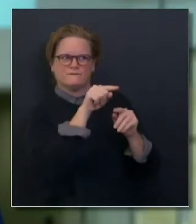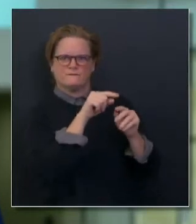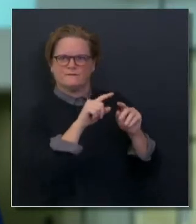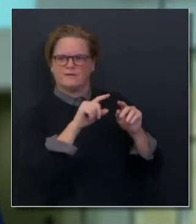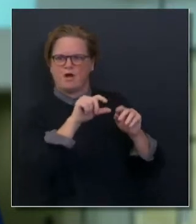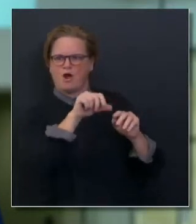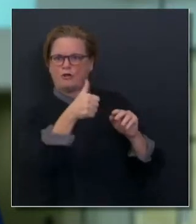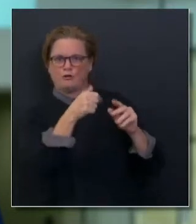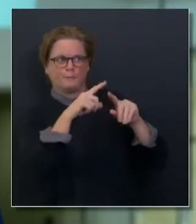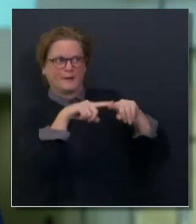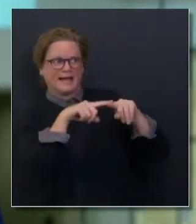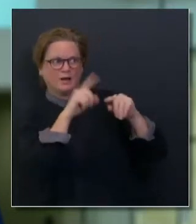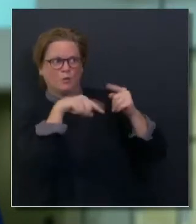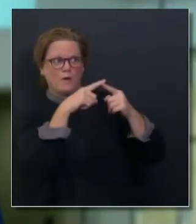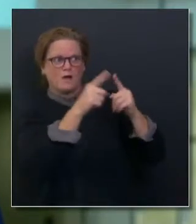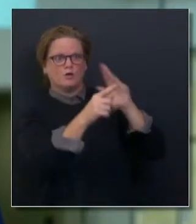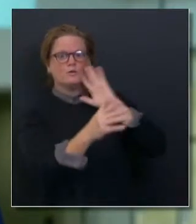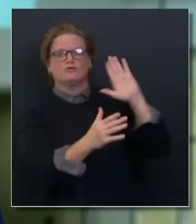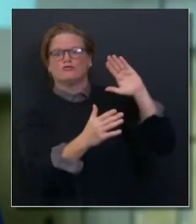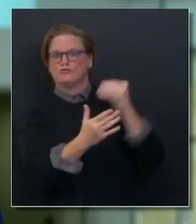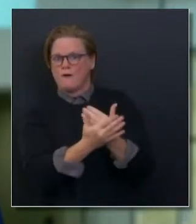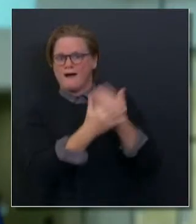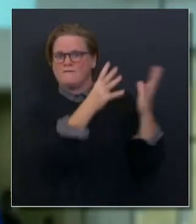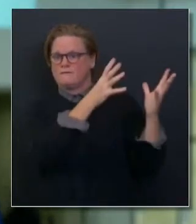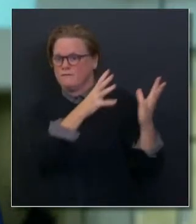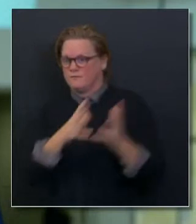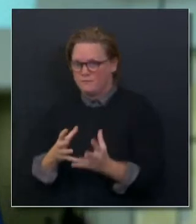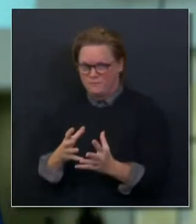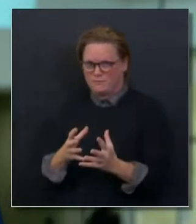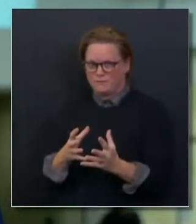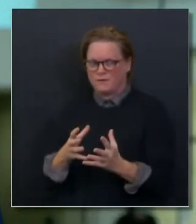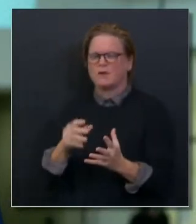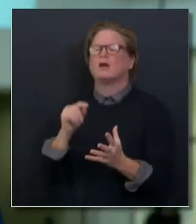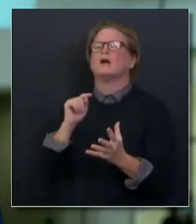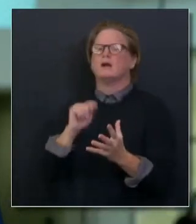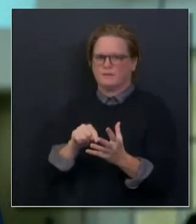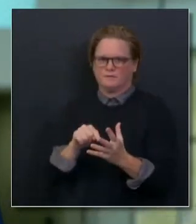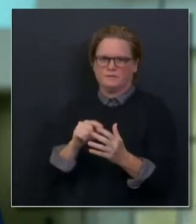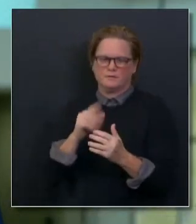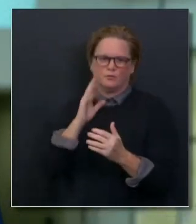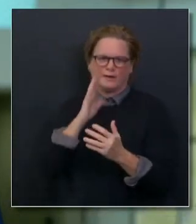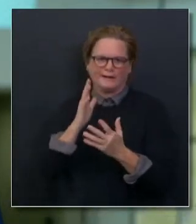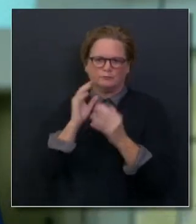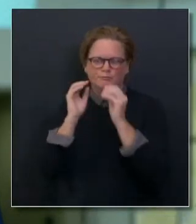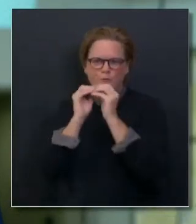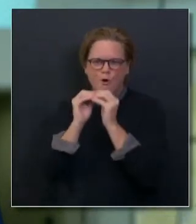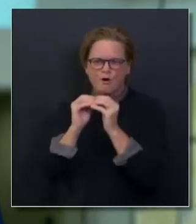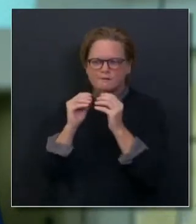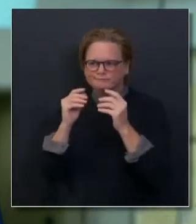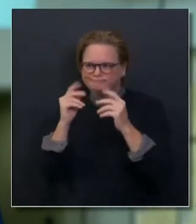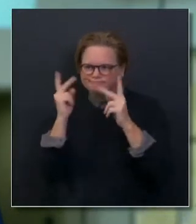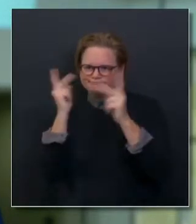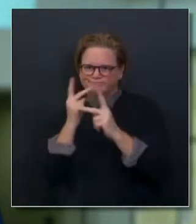vaccine. So we'll be getting that information hopefully as soon as, you know, tonight and the next couple of days and then being able to provide that